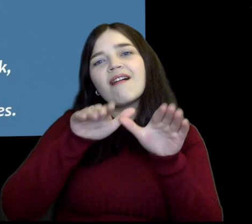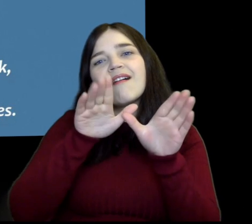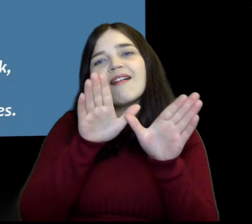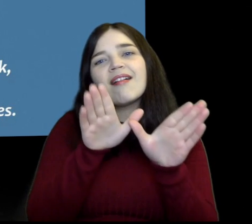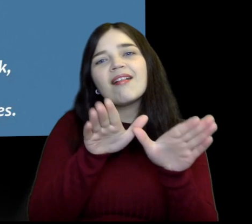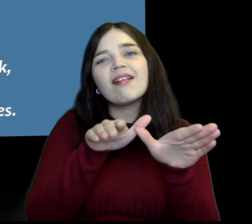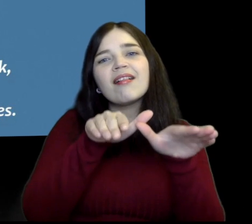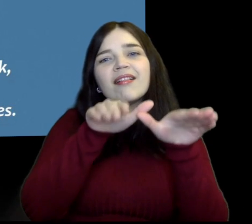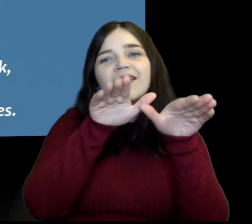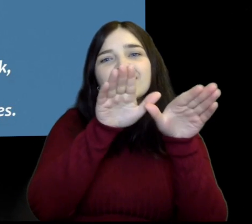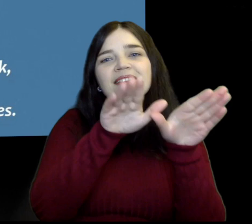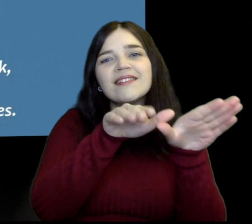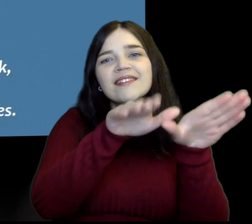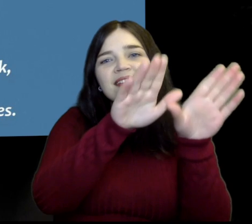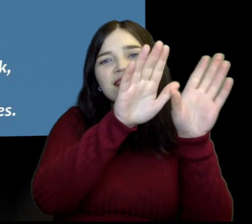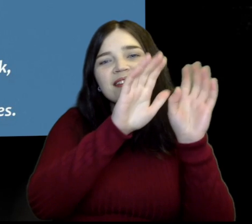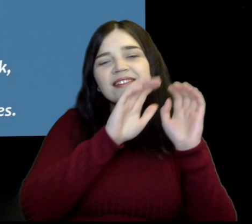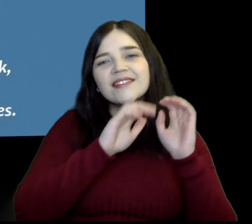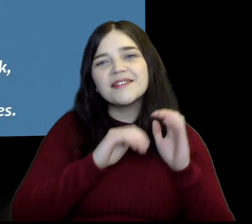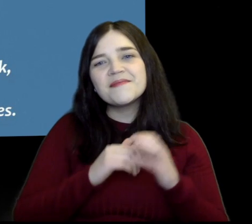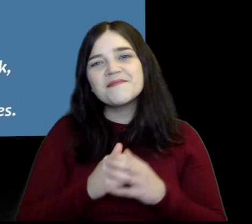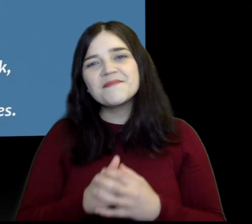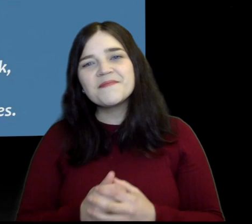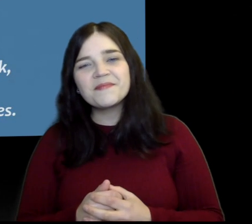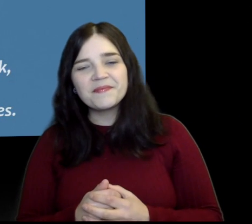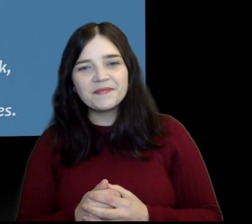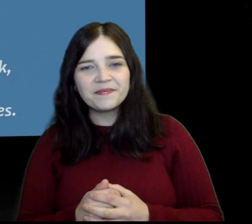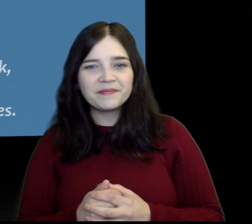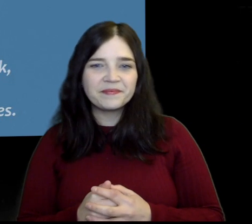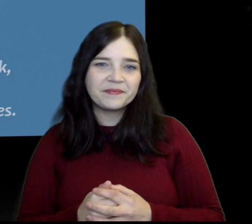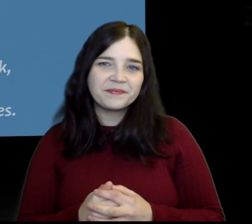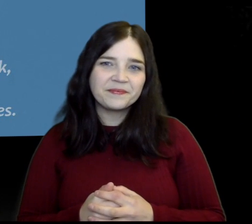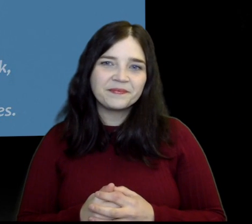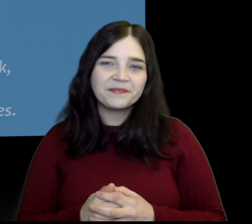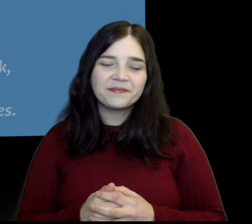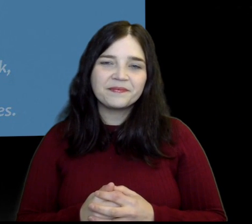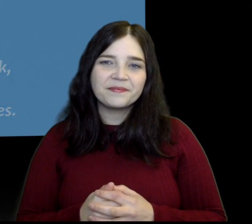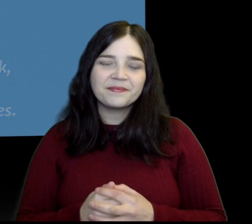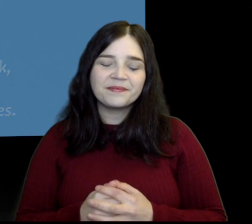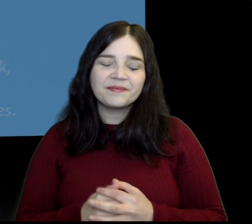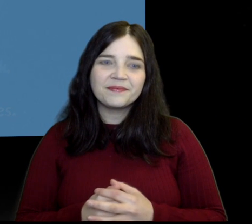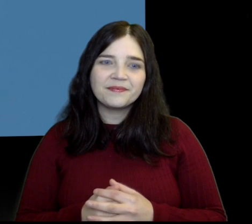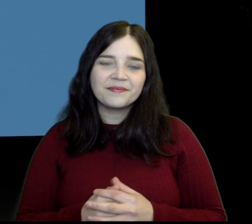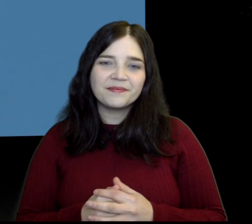eagles You